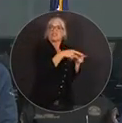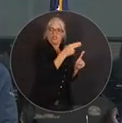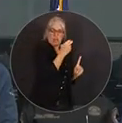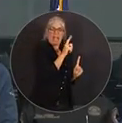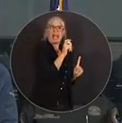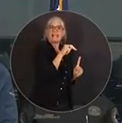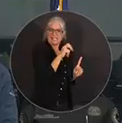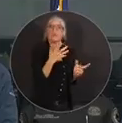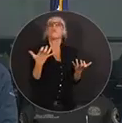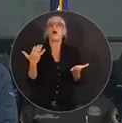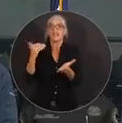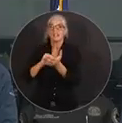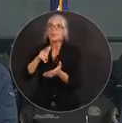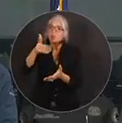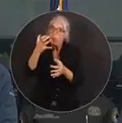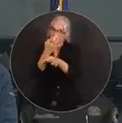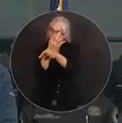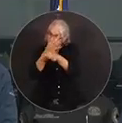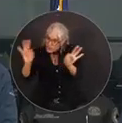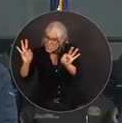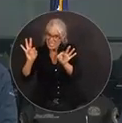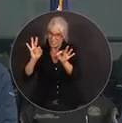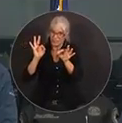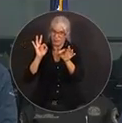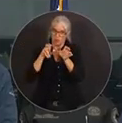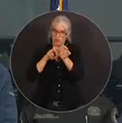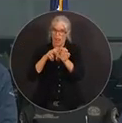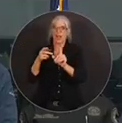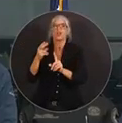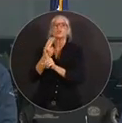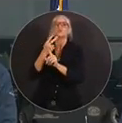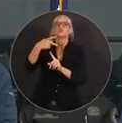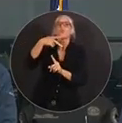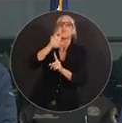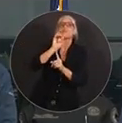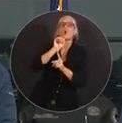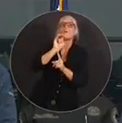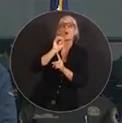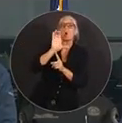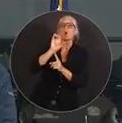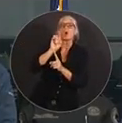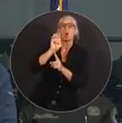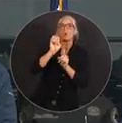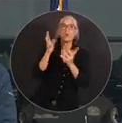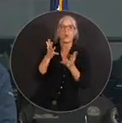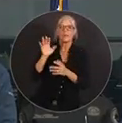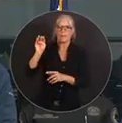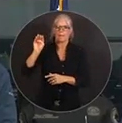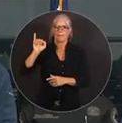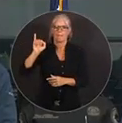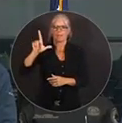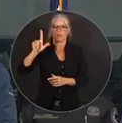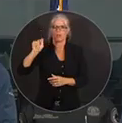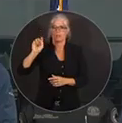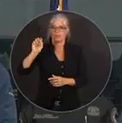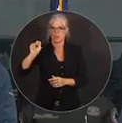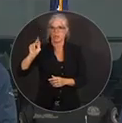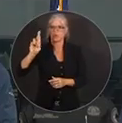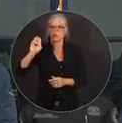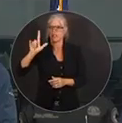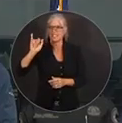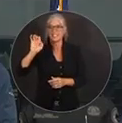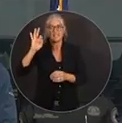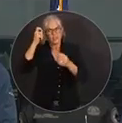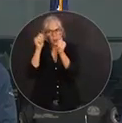want a free ride to a shelter, you use the promo code MILTONRELIEF. One word, MILTONRELIEF. So thanks for Uber